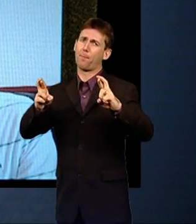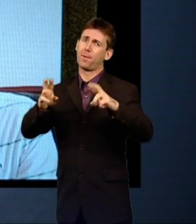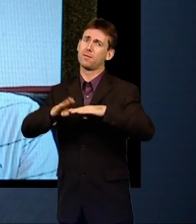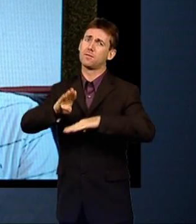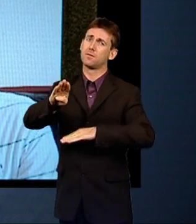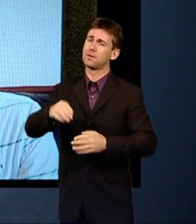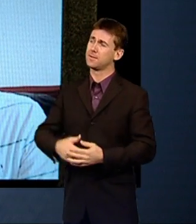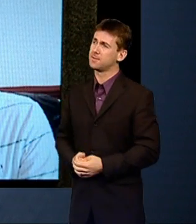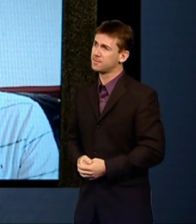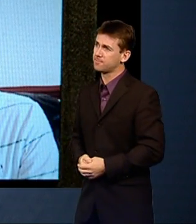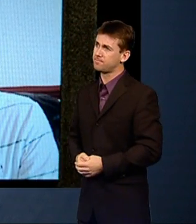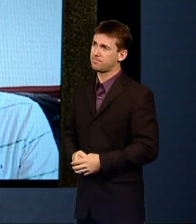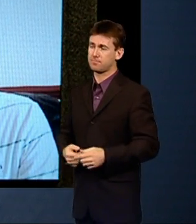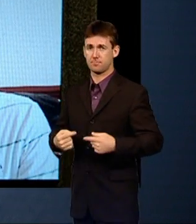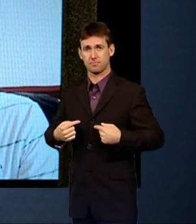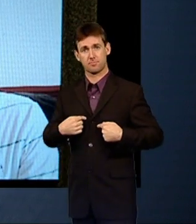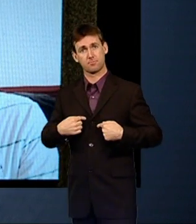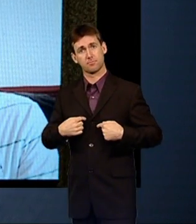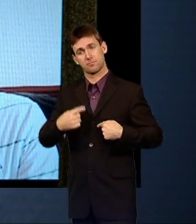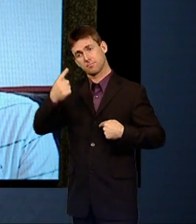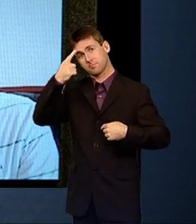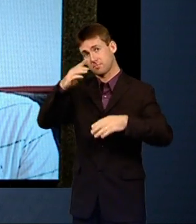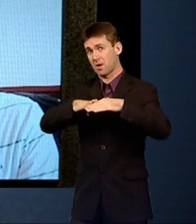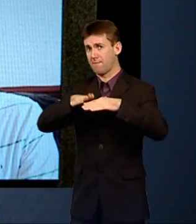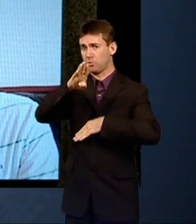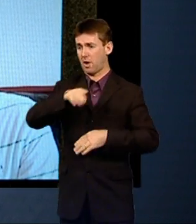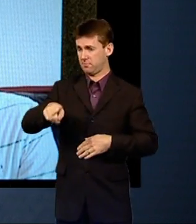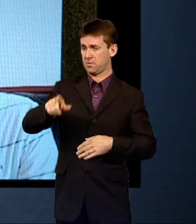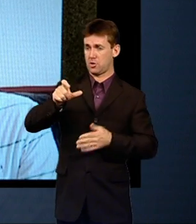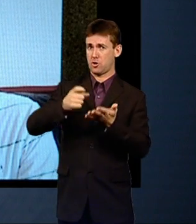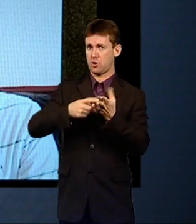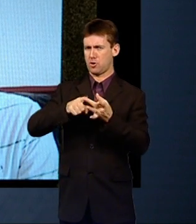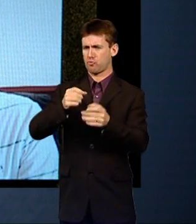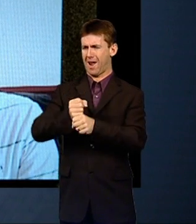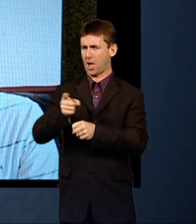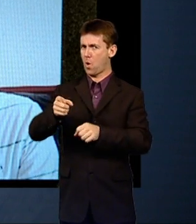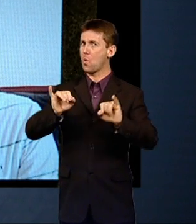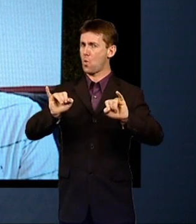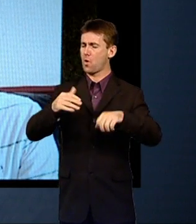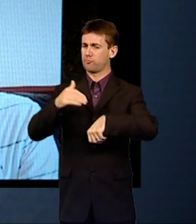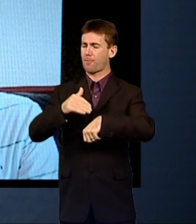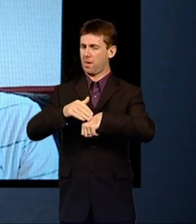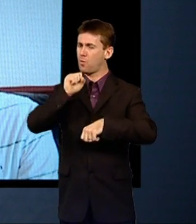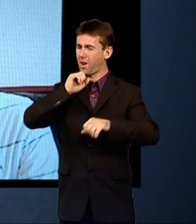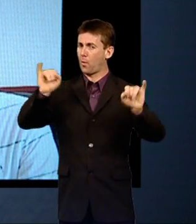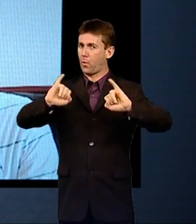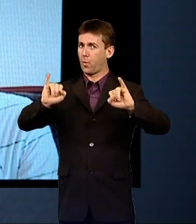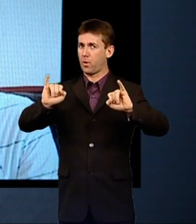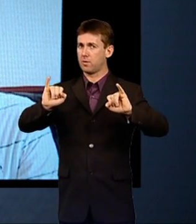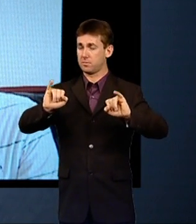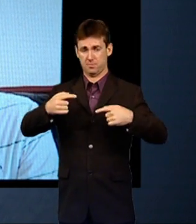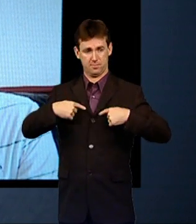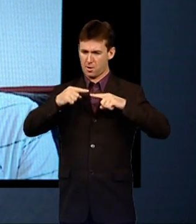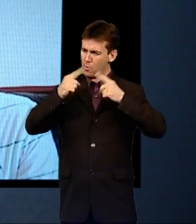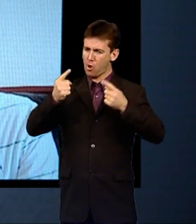One day, Craig's going to get himself into a lot of trouble. And then we won't be able to help him. I just hope that day doesn't come.